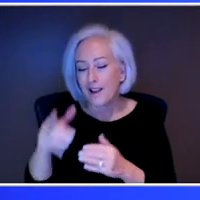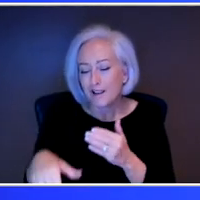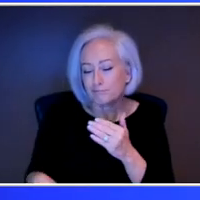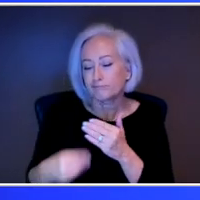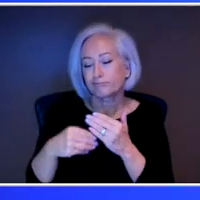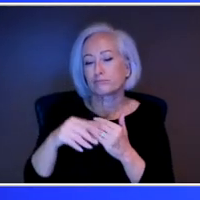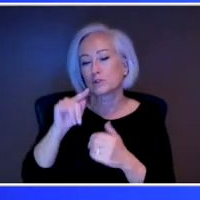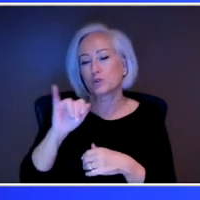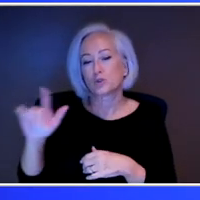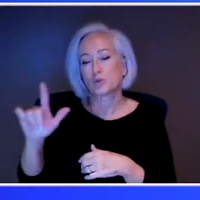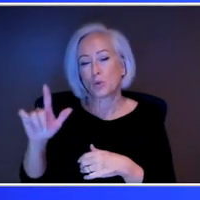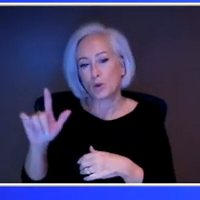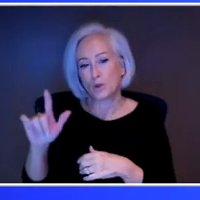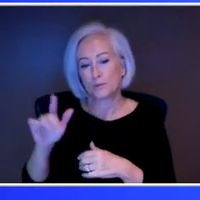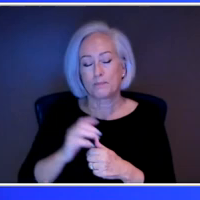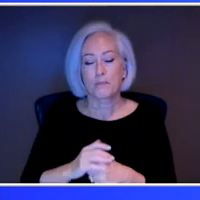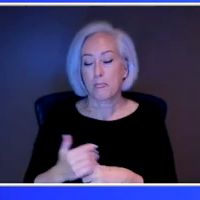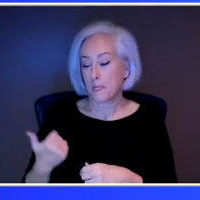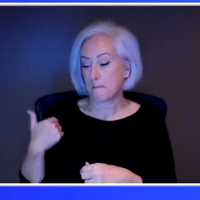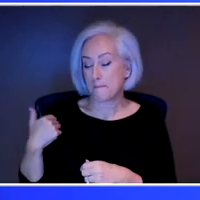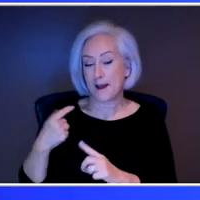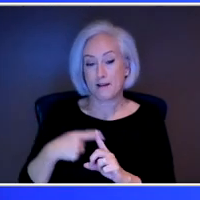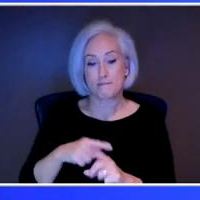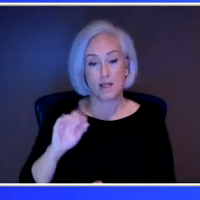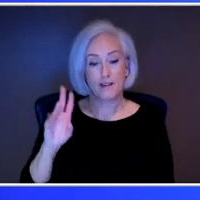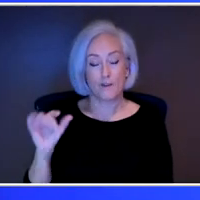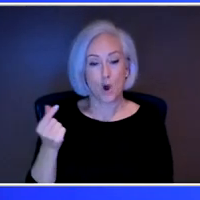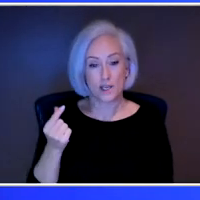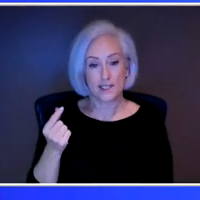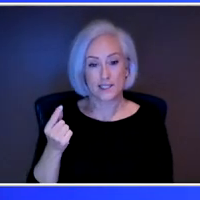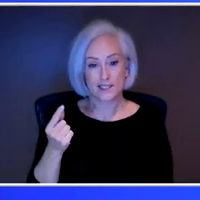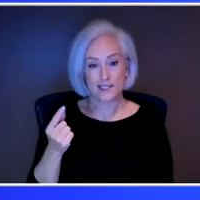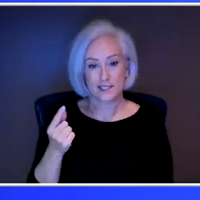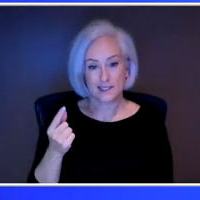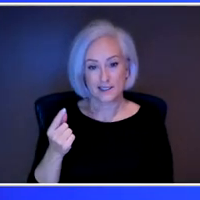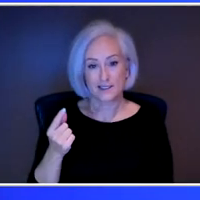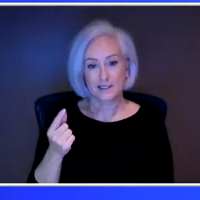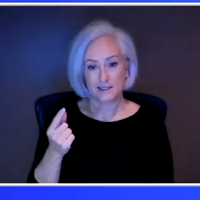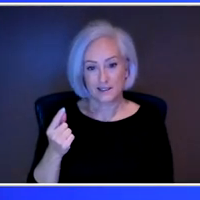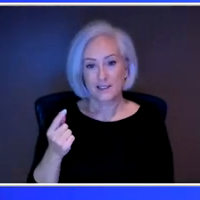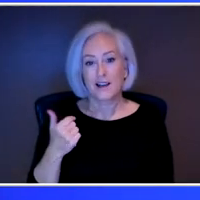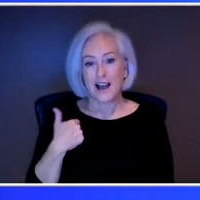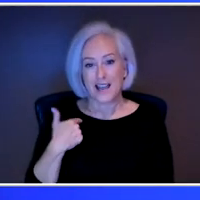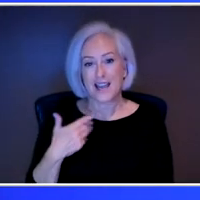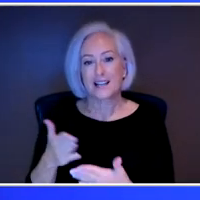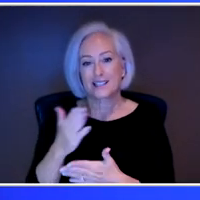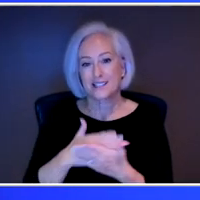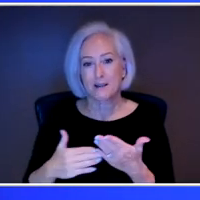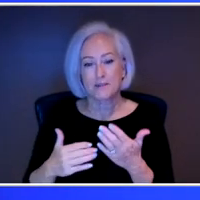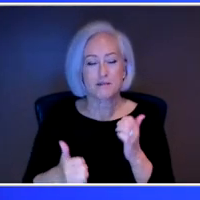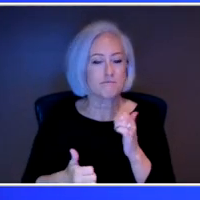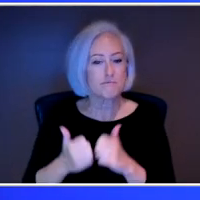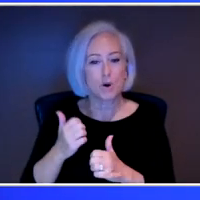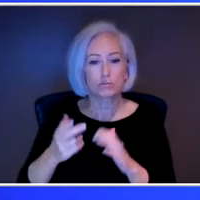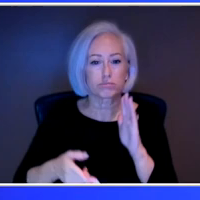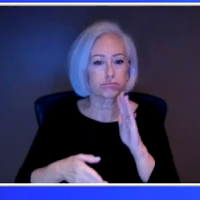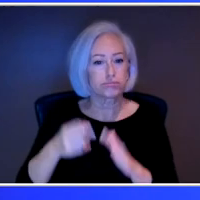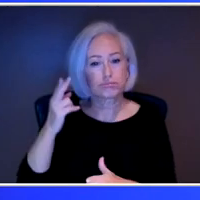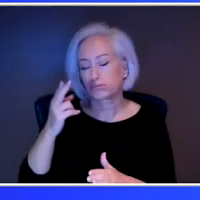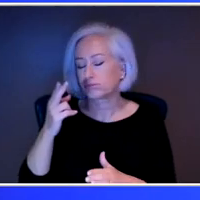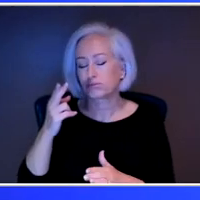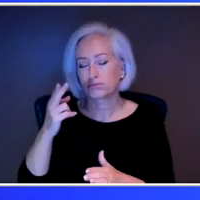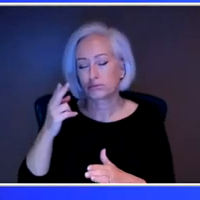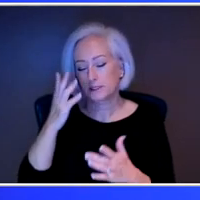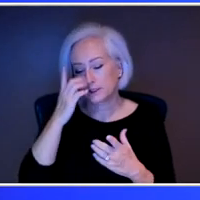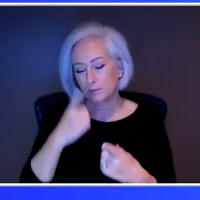back in August, I had like some of the highest depression and like suicidal ideation, even up to